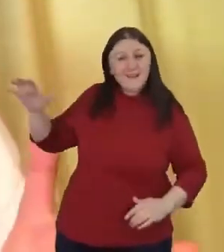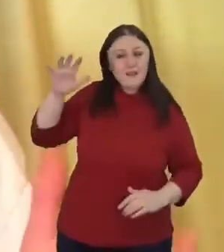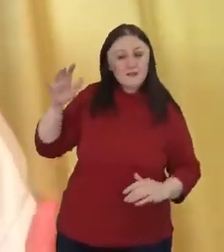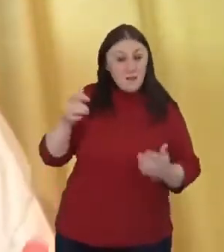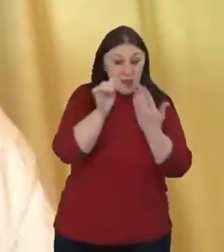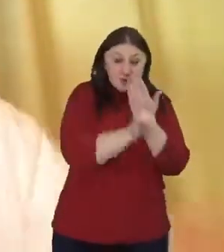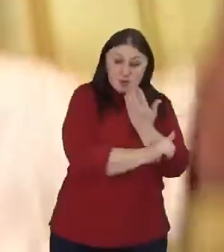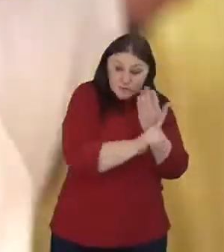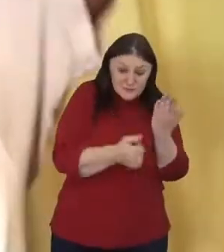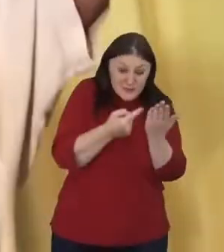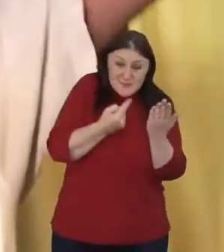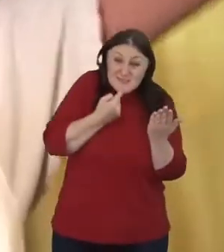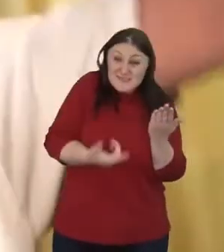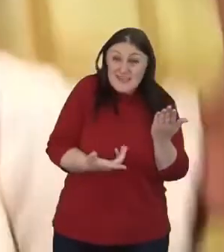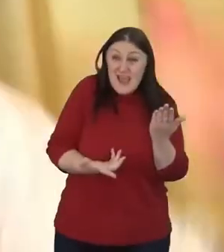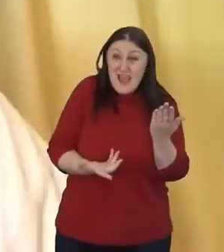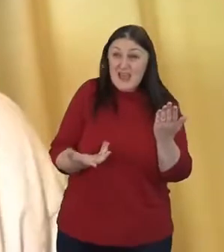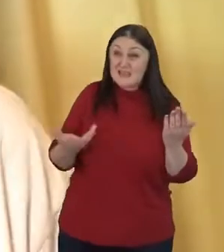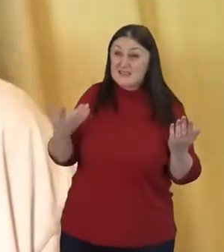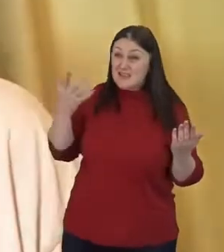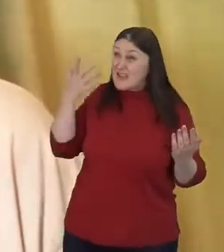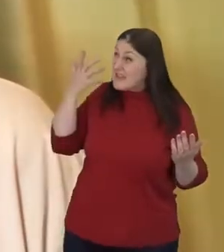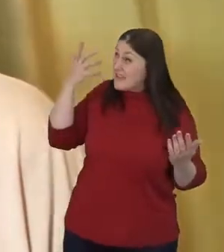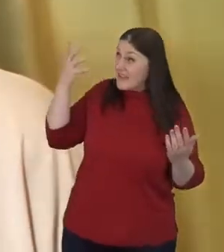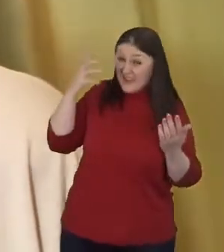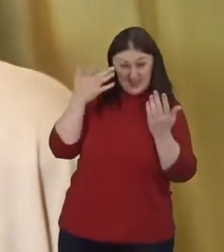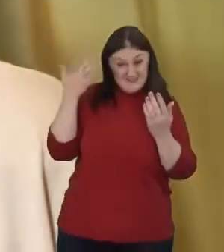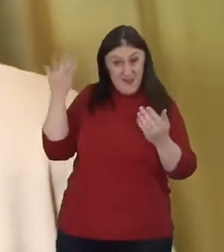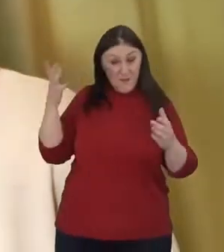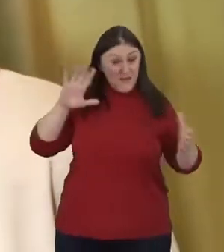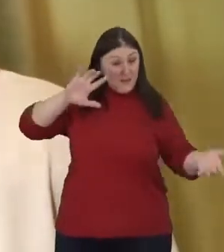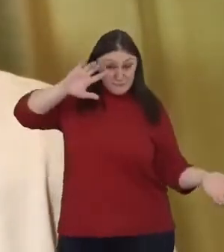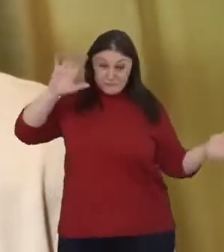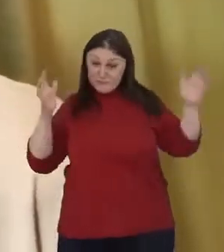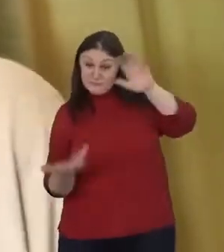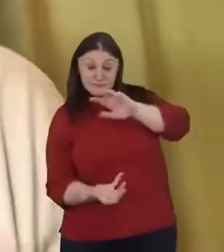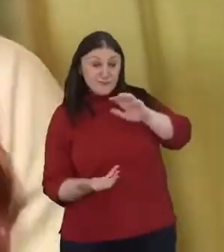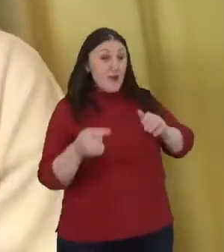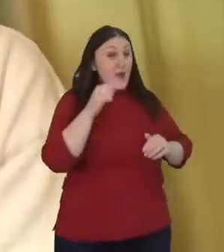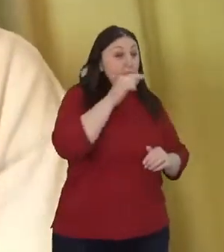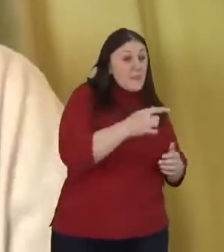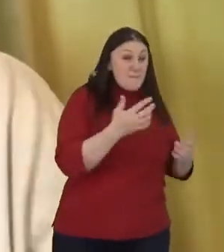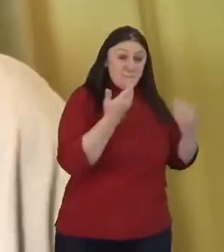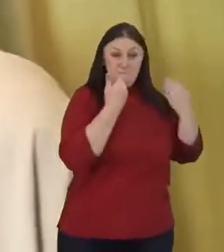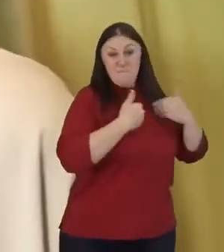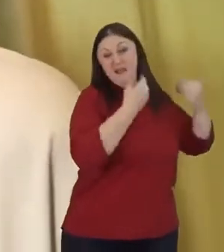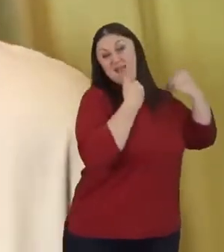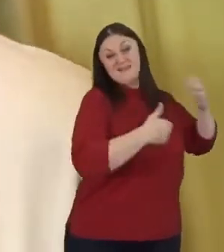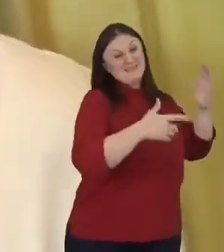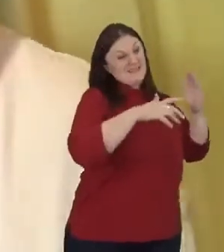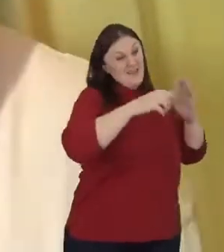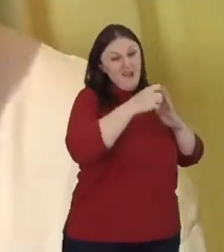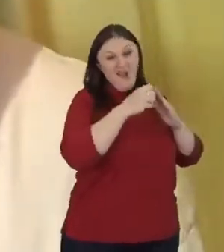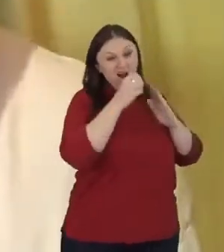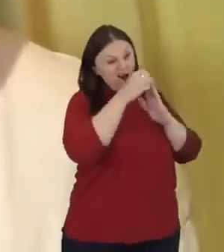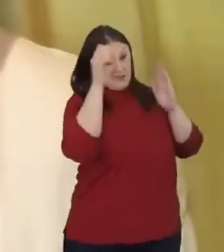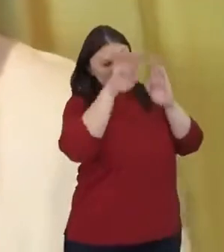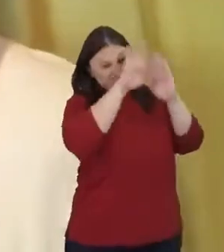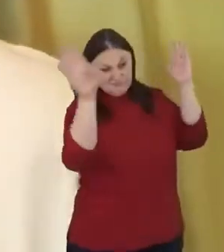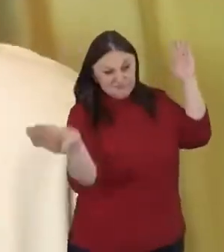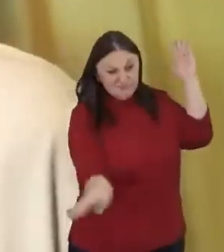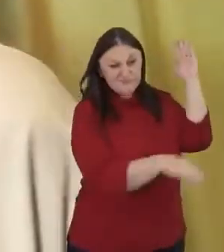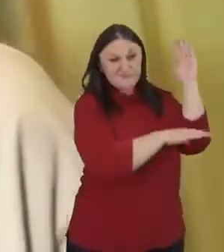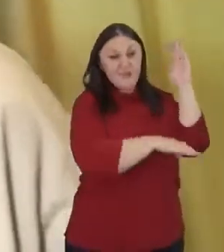kingdom of God looks like this. The mighty are cast from their thrones and the lowly are lifted. The hungry are filled and the rich